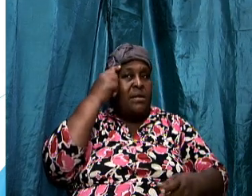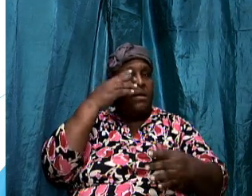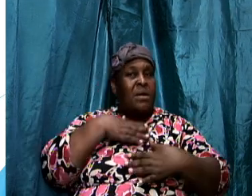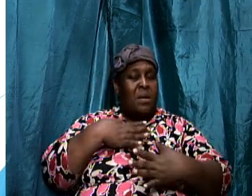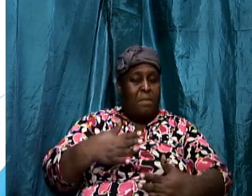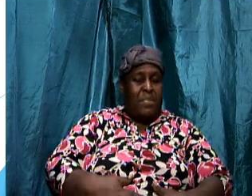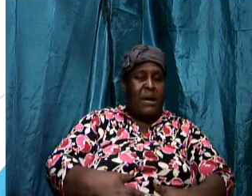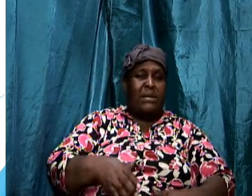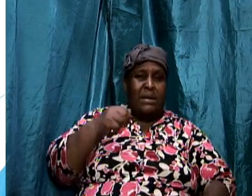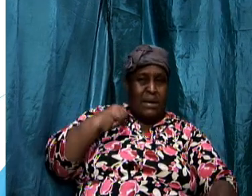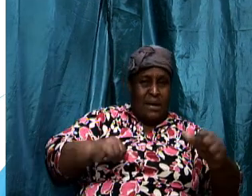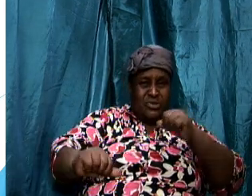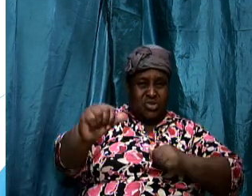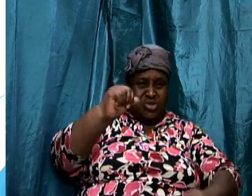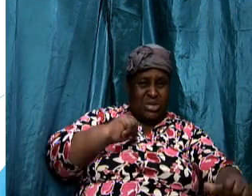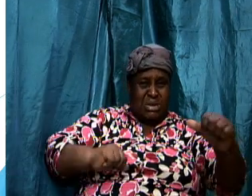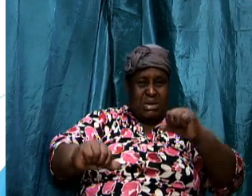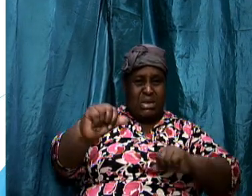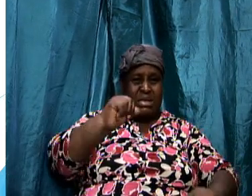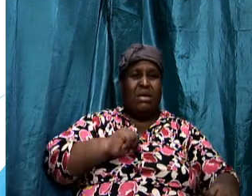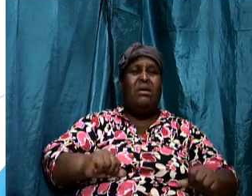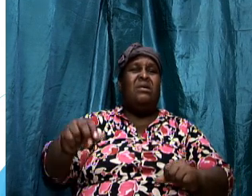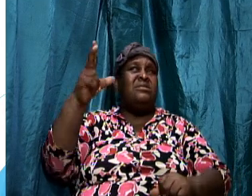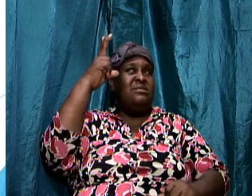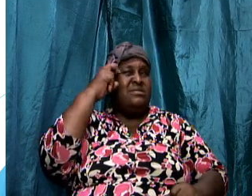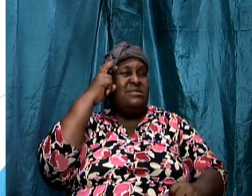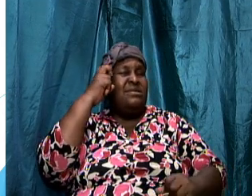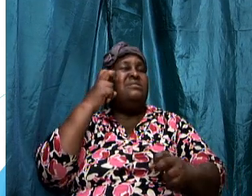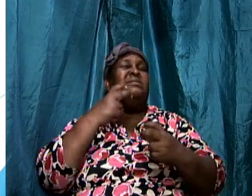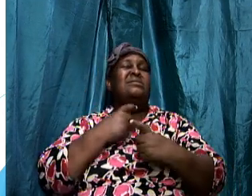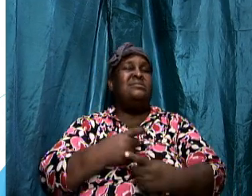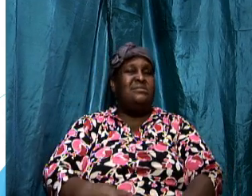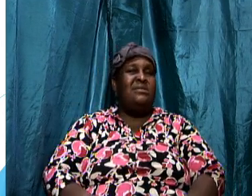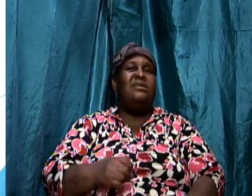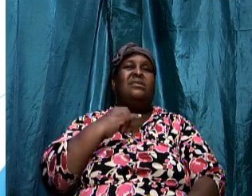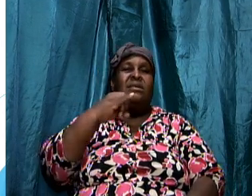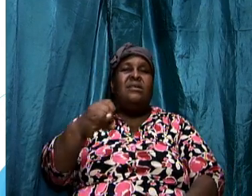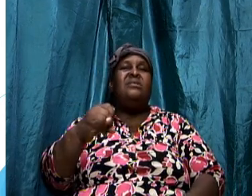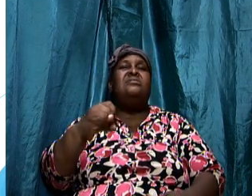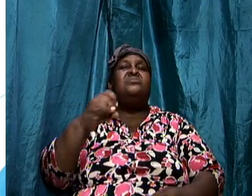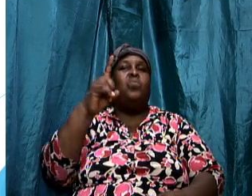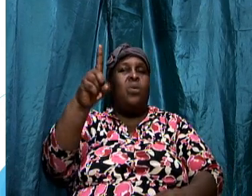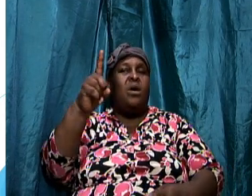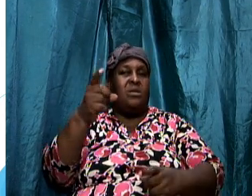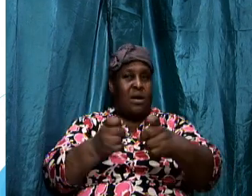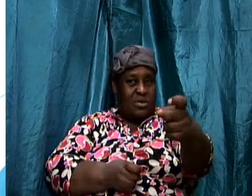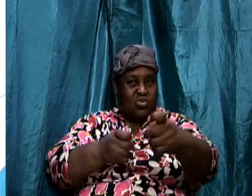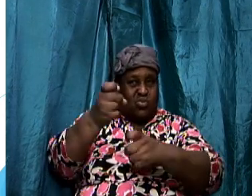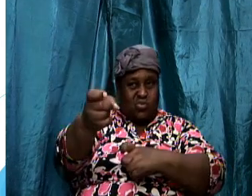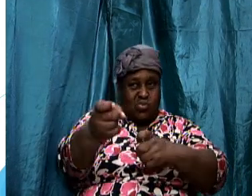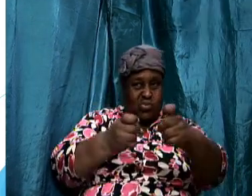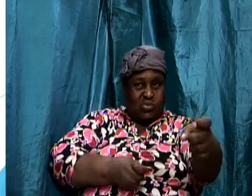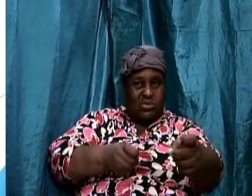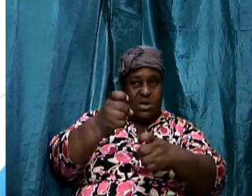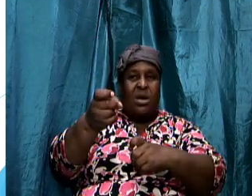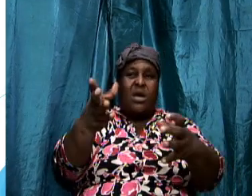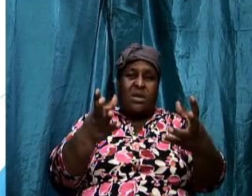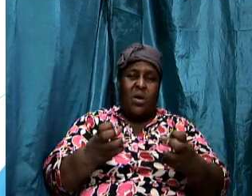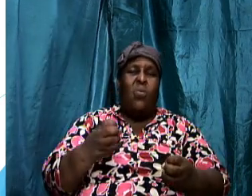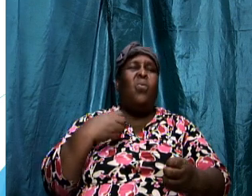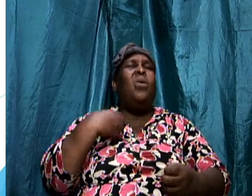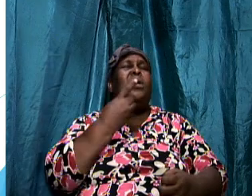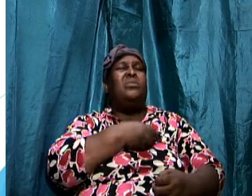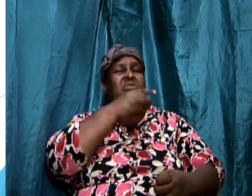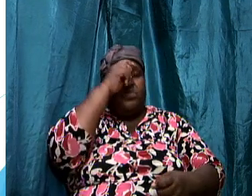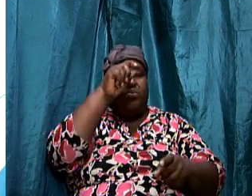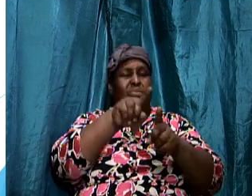action he is desire is one of control and i want us brothers and sisters